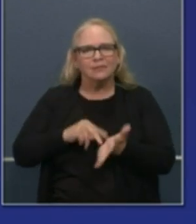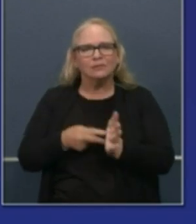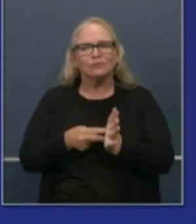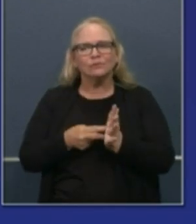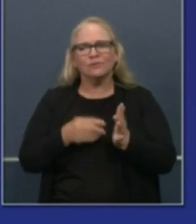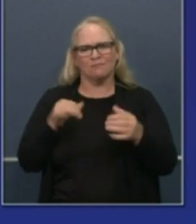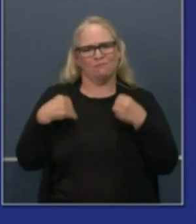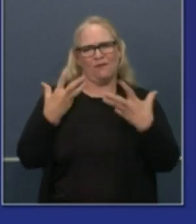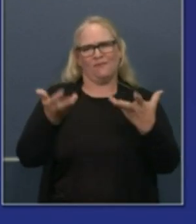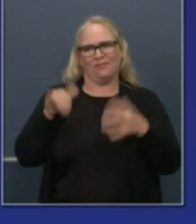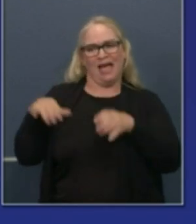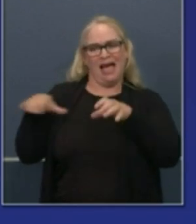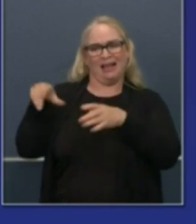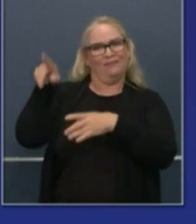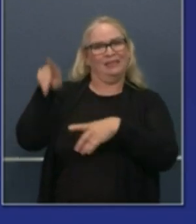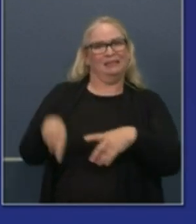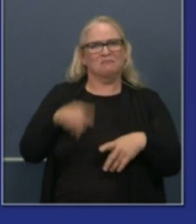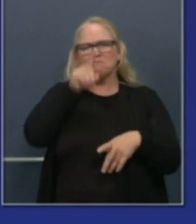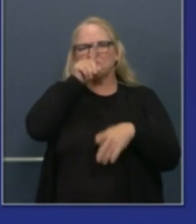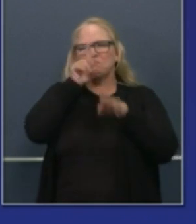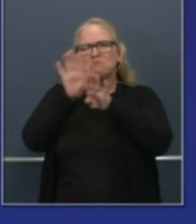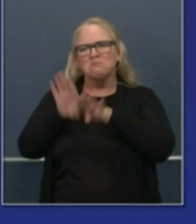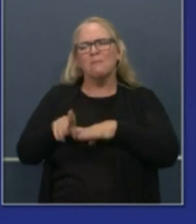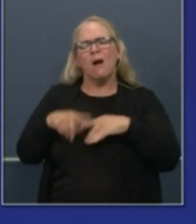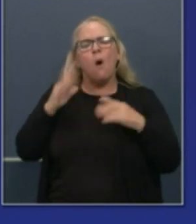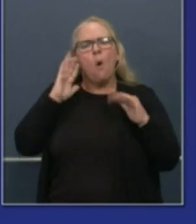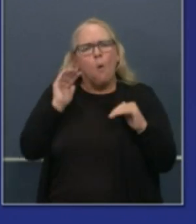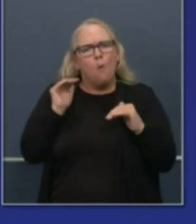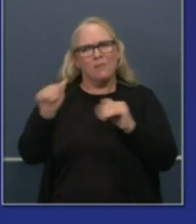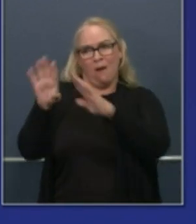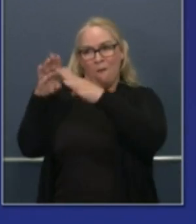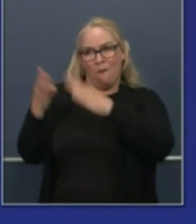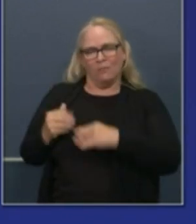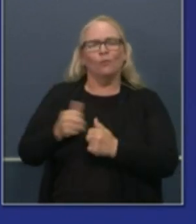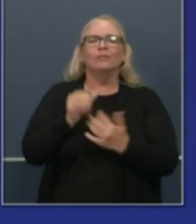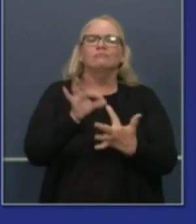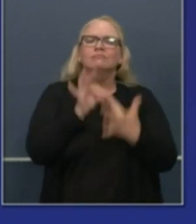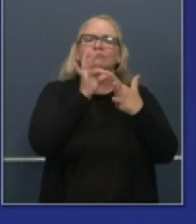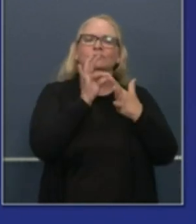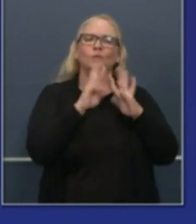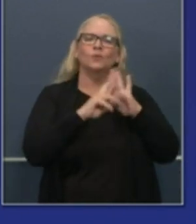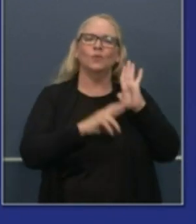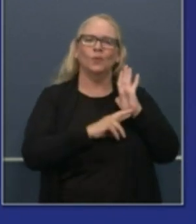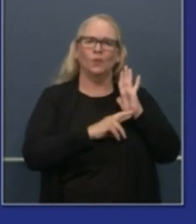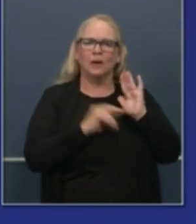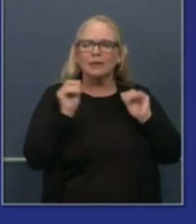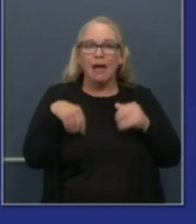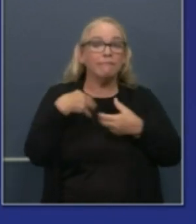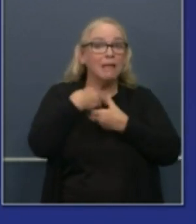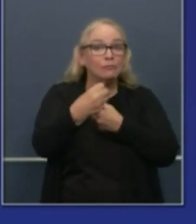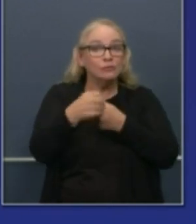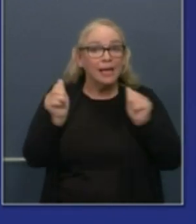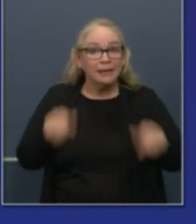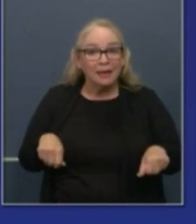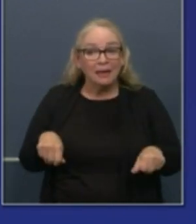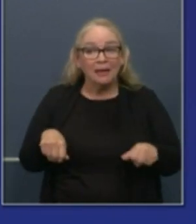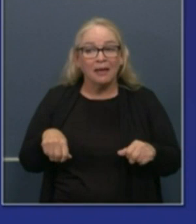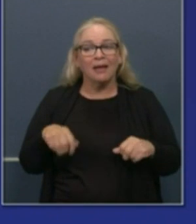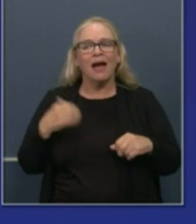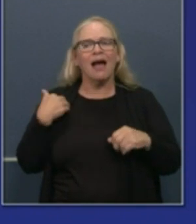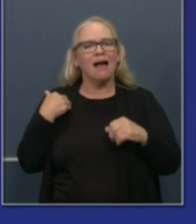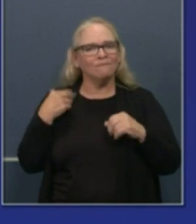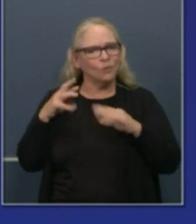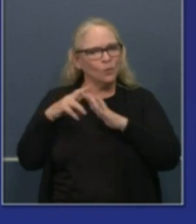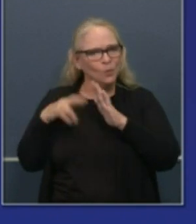with conditions outdoors no longer indoors. Here's why again we're seeing an increase